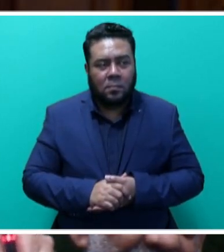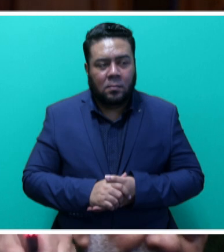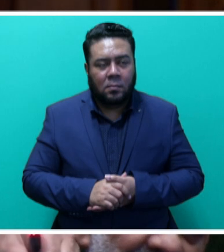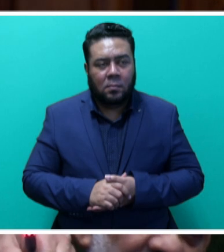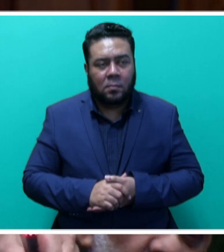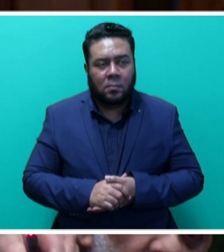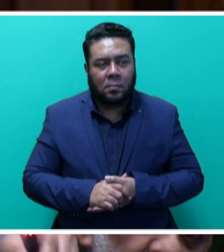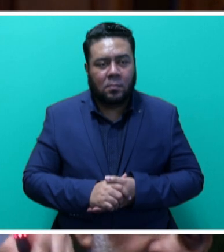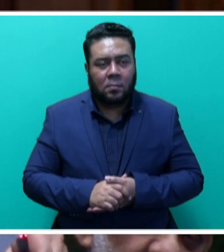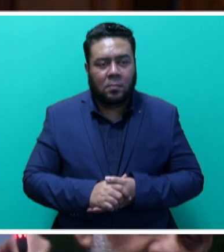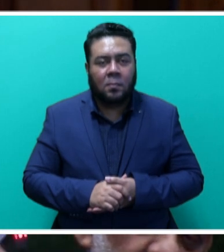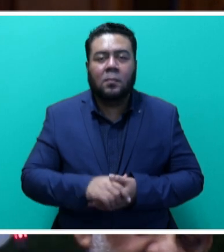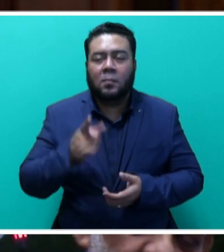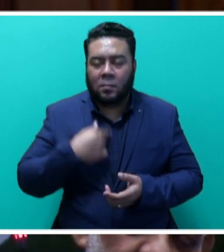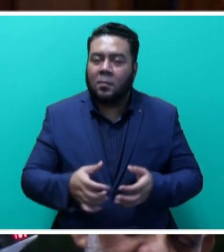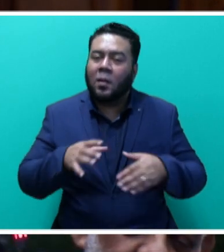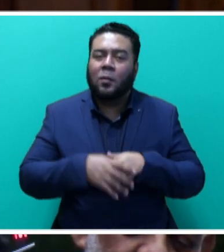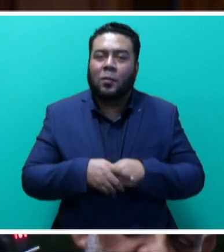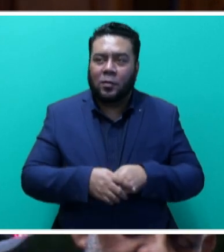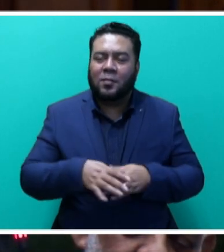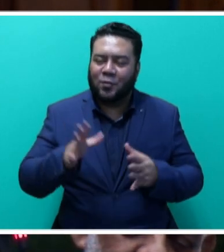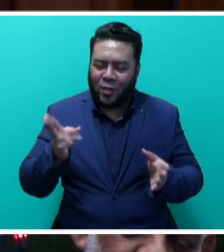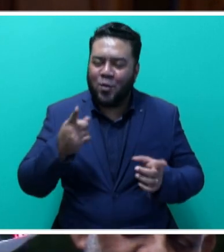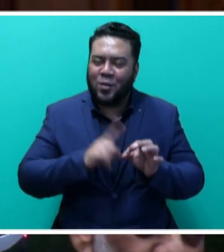I congratulate him for the question.